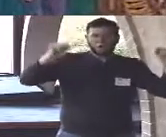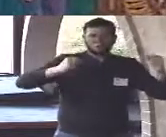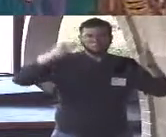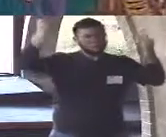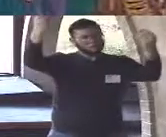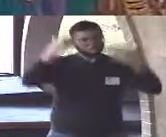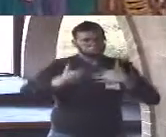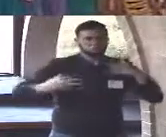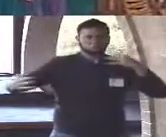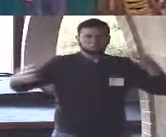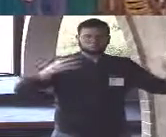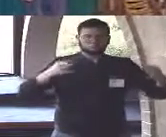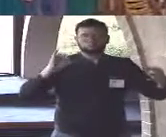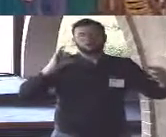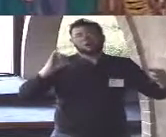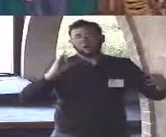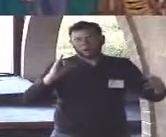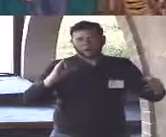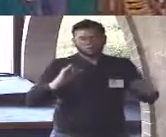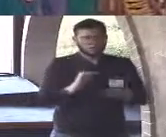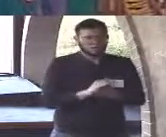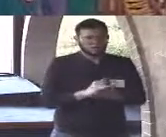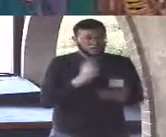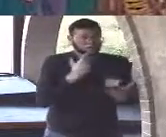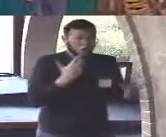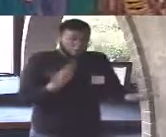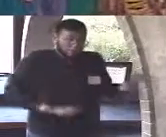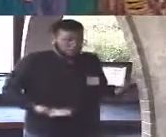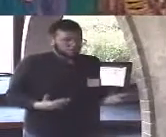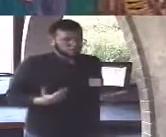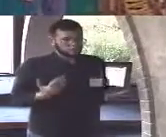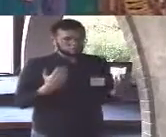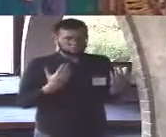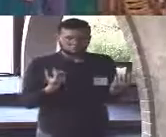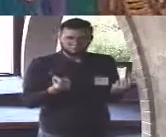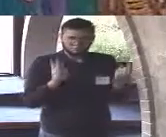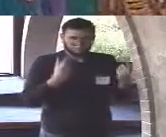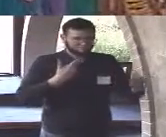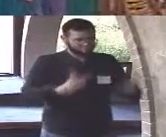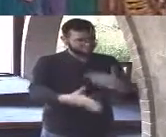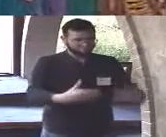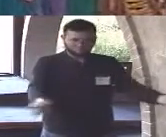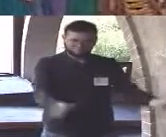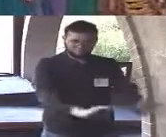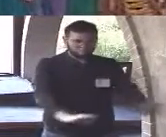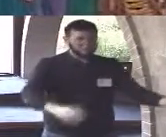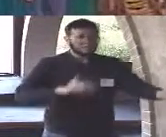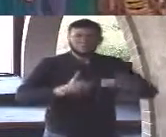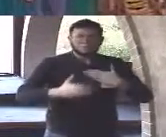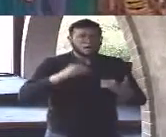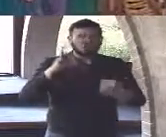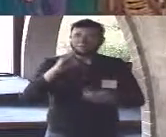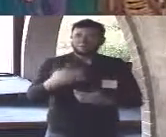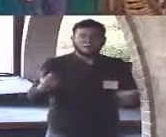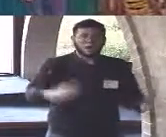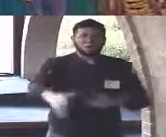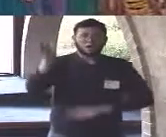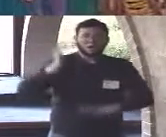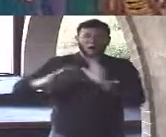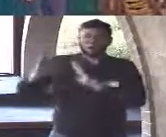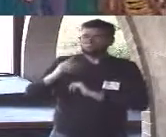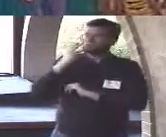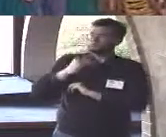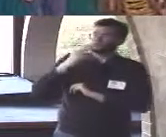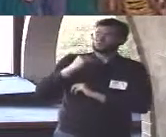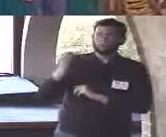perhaps so but it doesn't matter even if there is a white bearded Judeo-Christian God above sitting on a